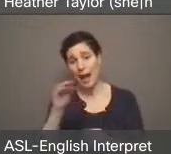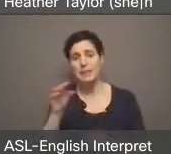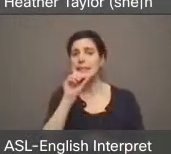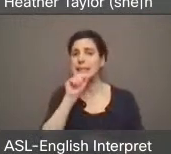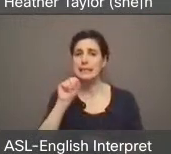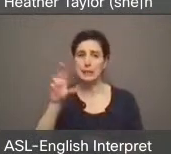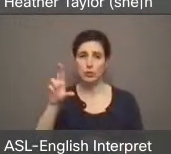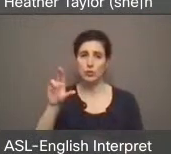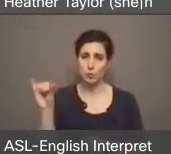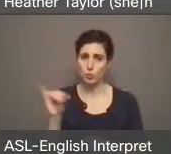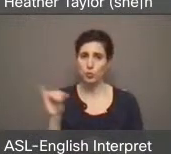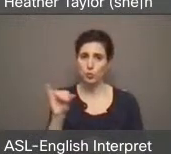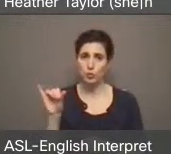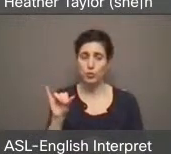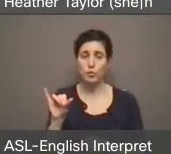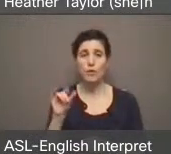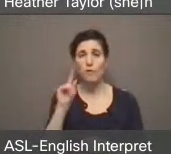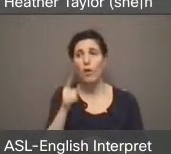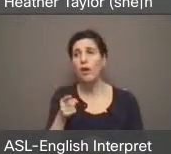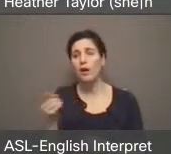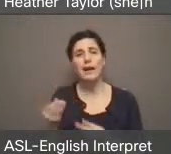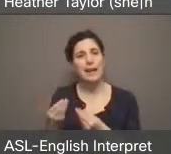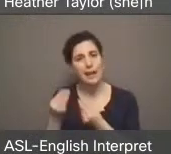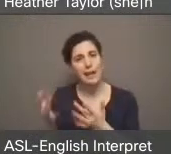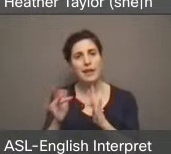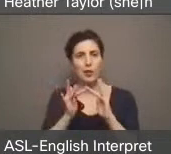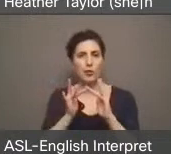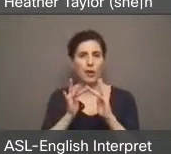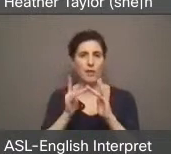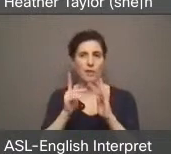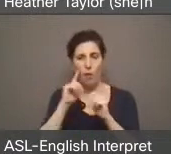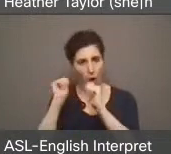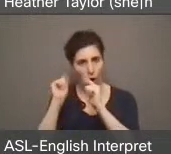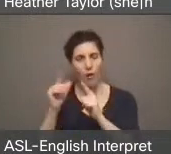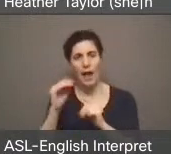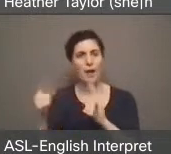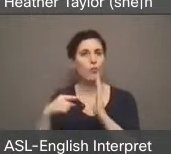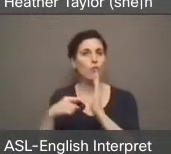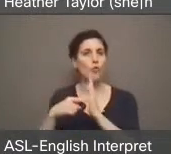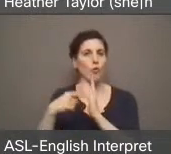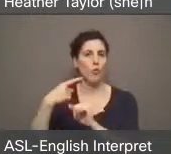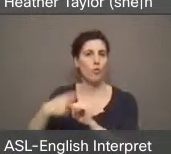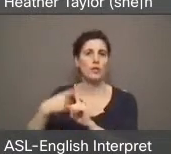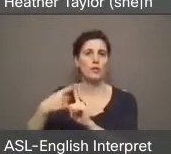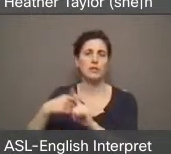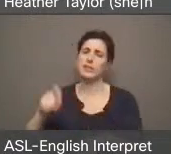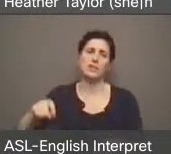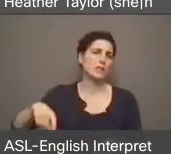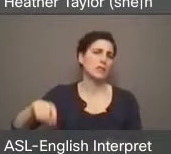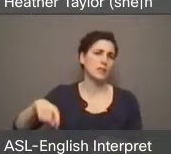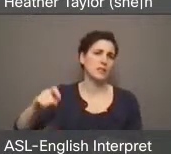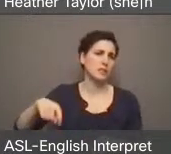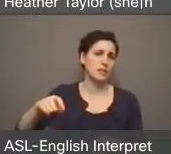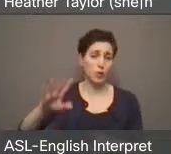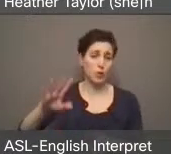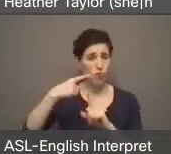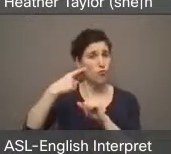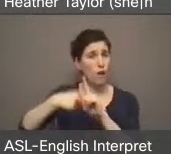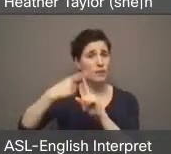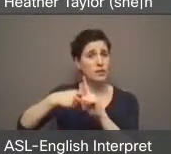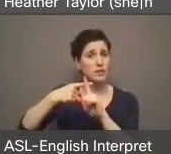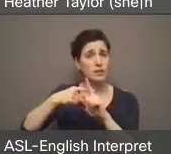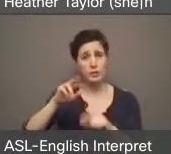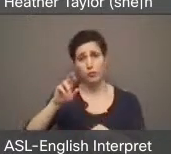form of internet for all and affordable rent. It is quite clear to me that rents in our